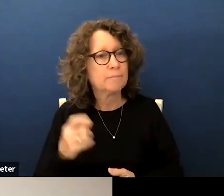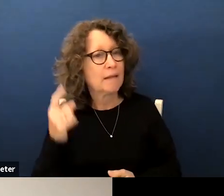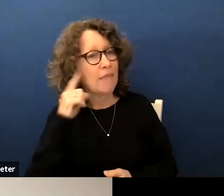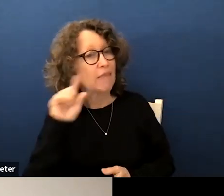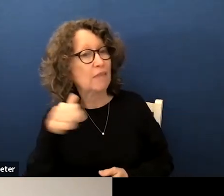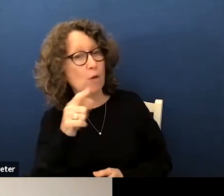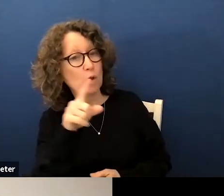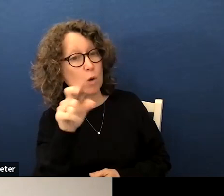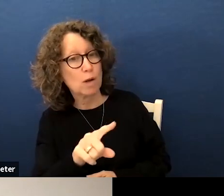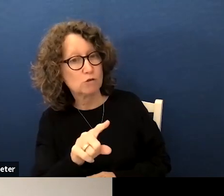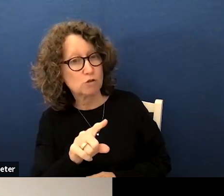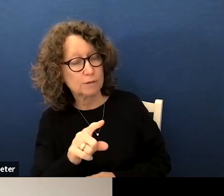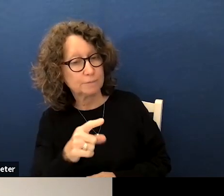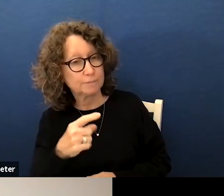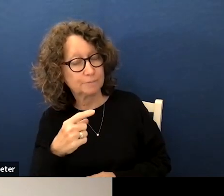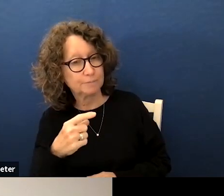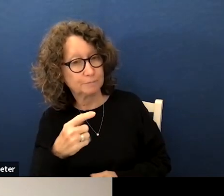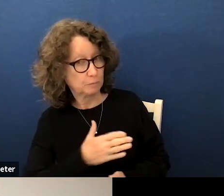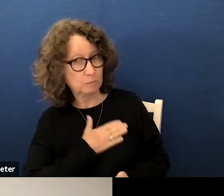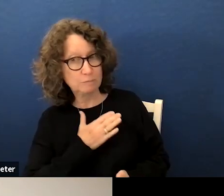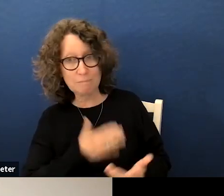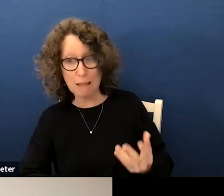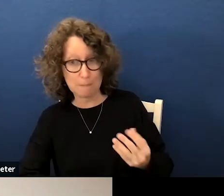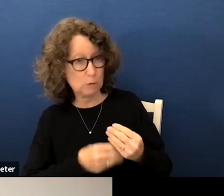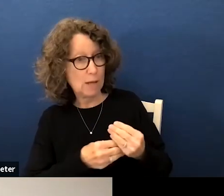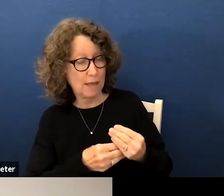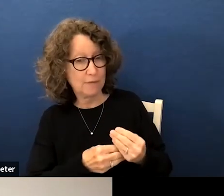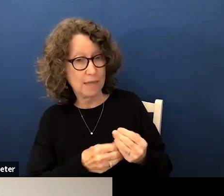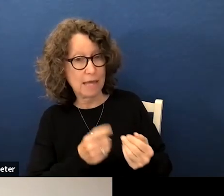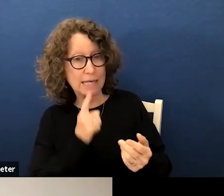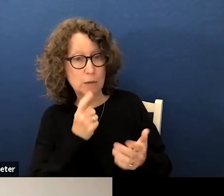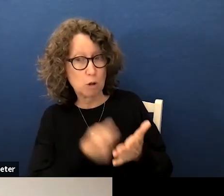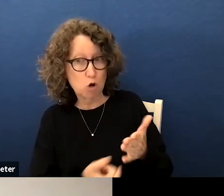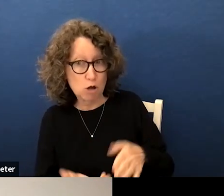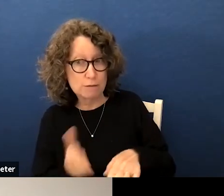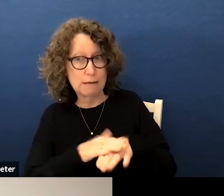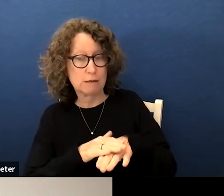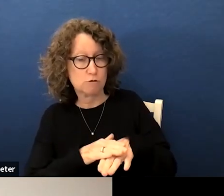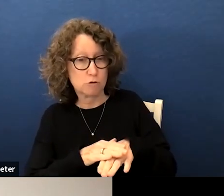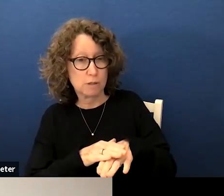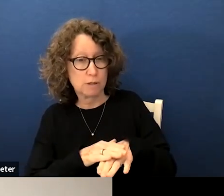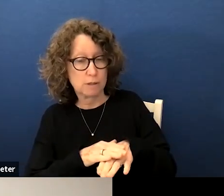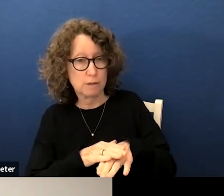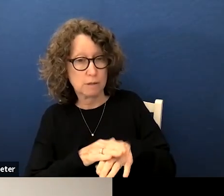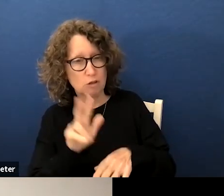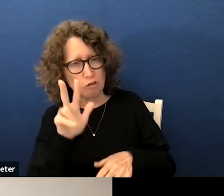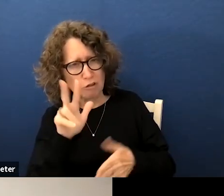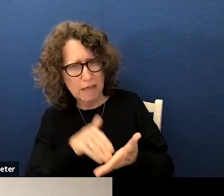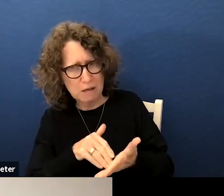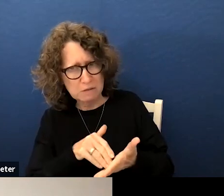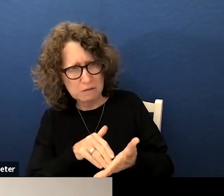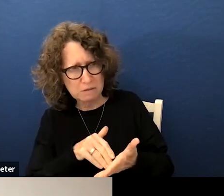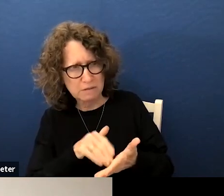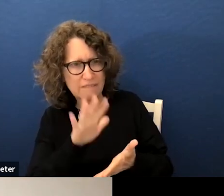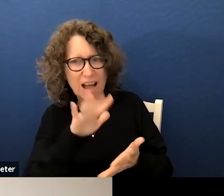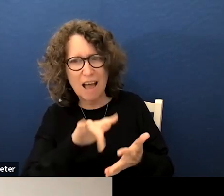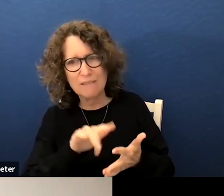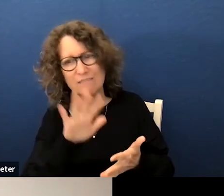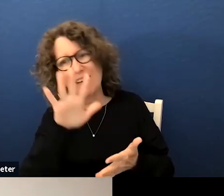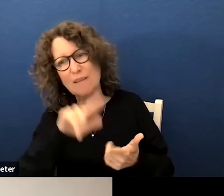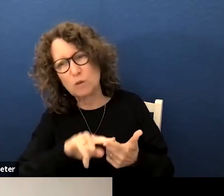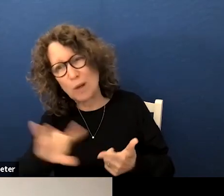question is it we're happy to add it on it will be an extra cost of about five to eight thousand dollars oh five to eight so